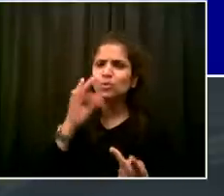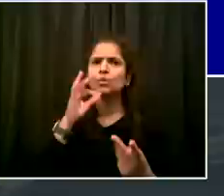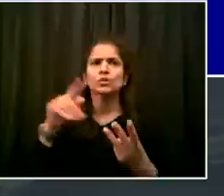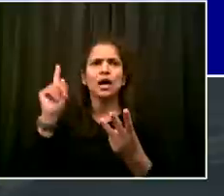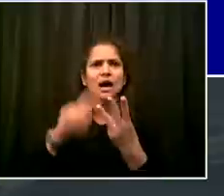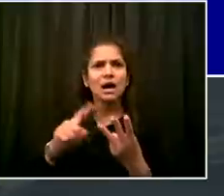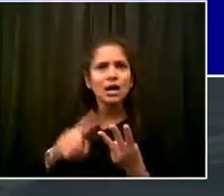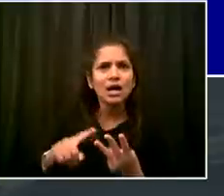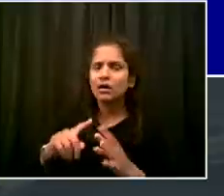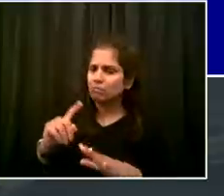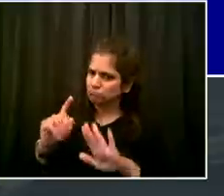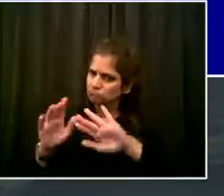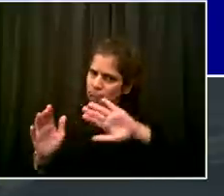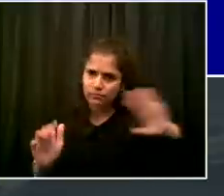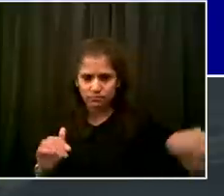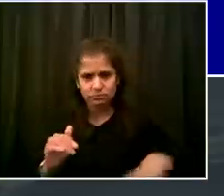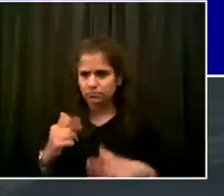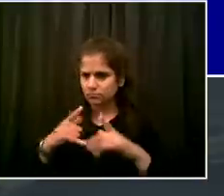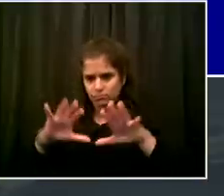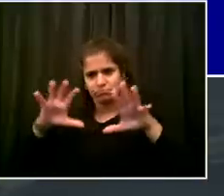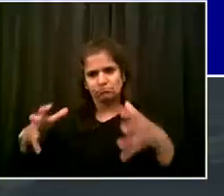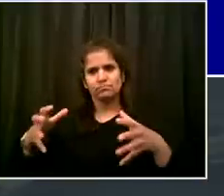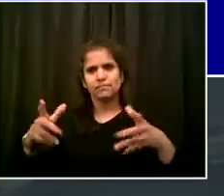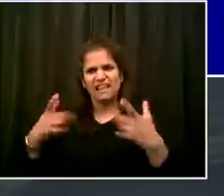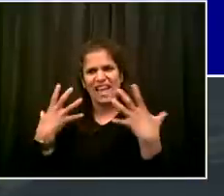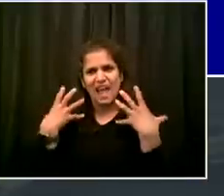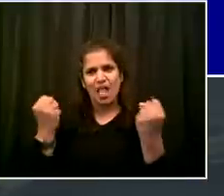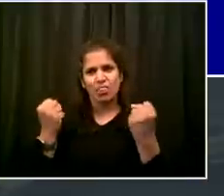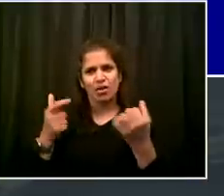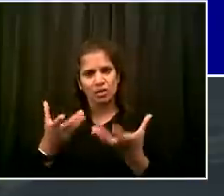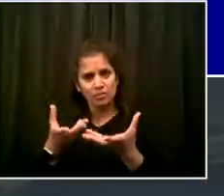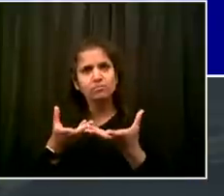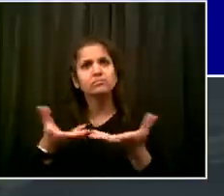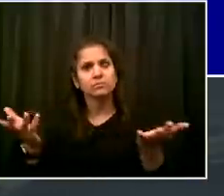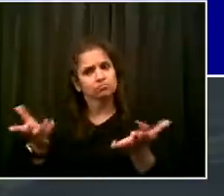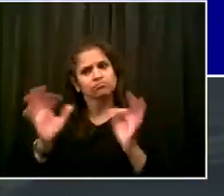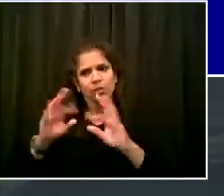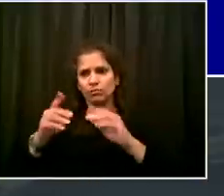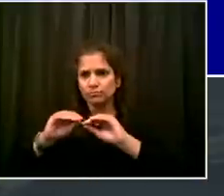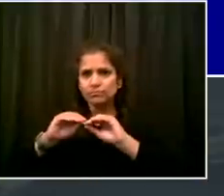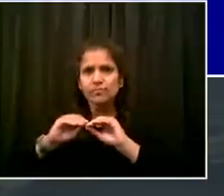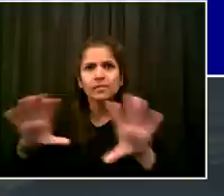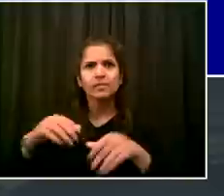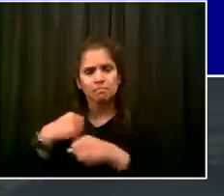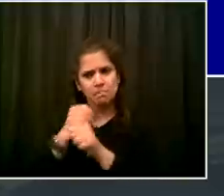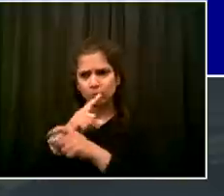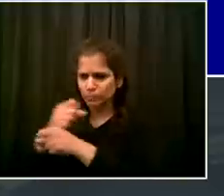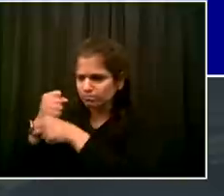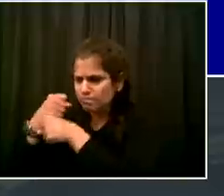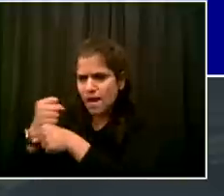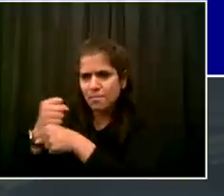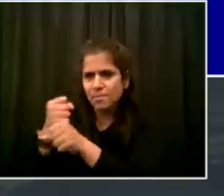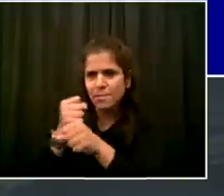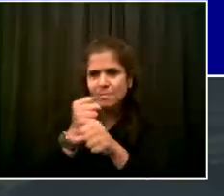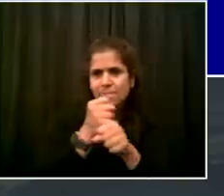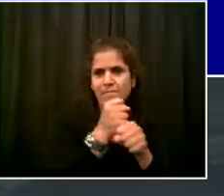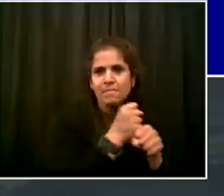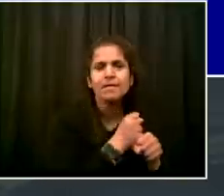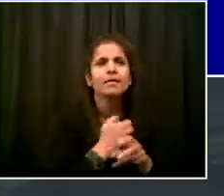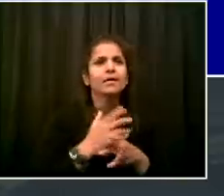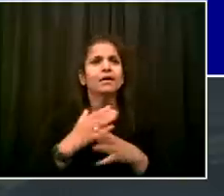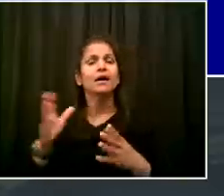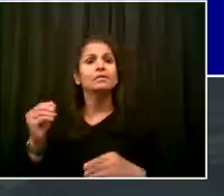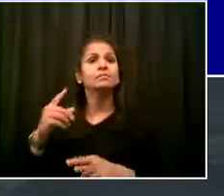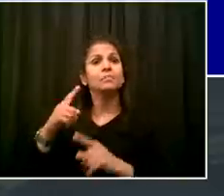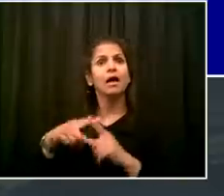delivered directly to your door. If you order kosher, halal, vegetarian or other specialized food, you